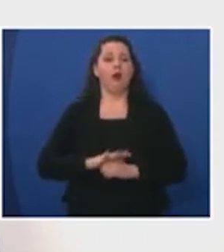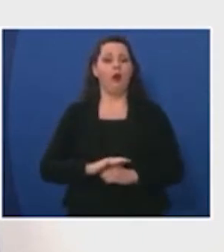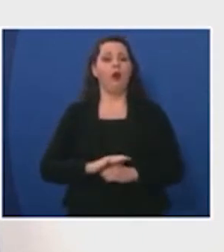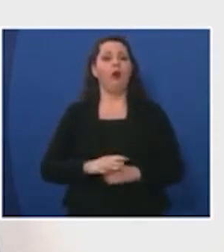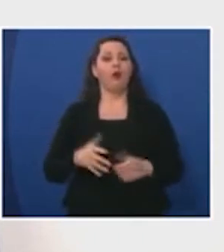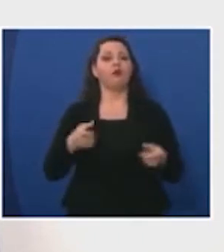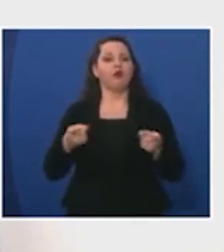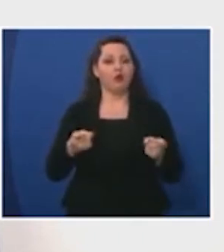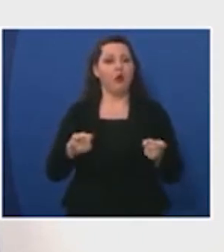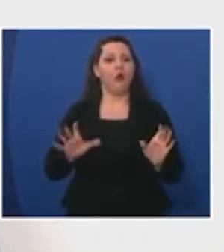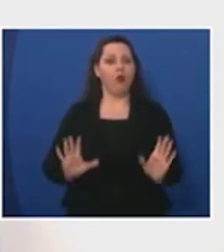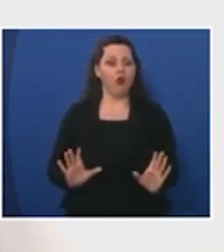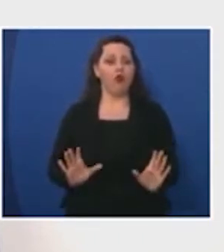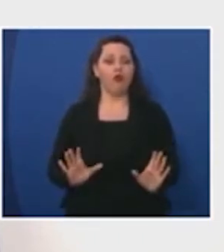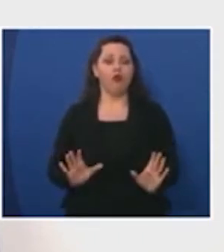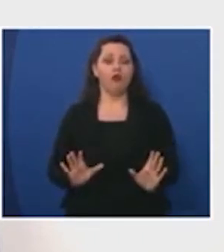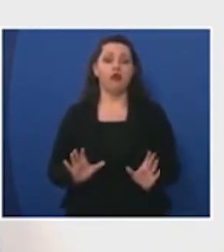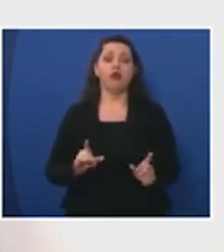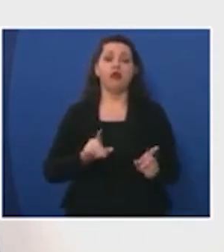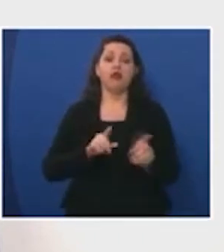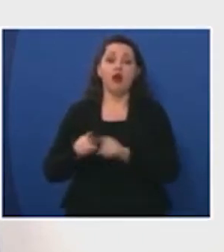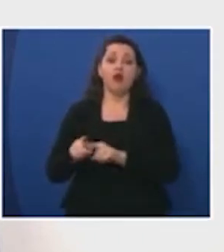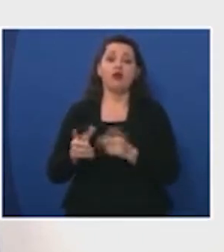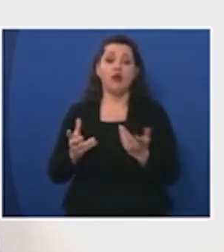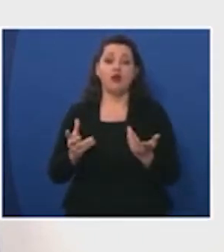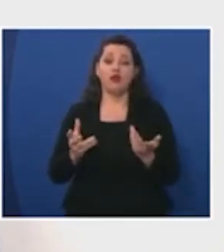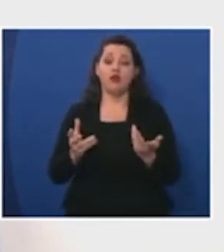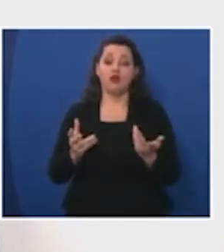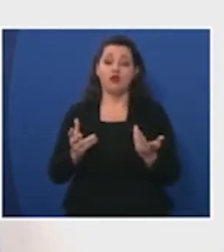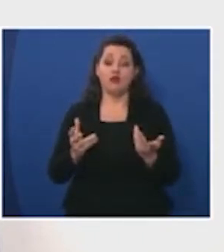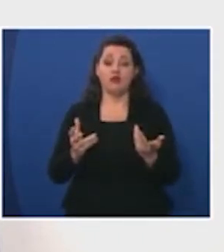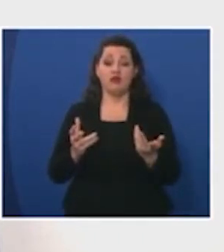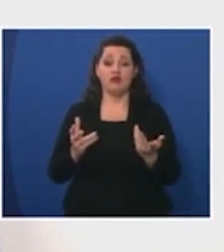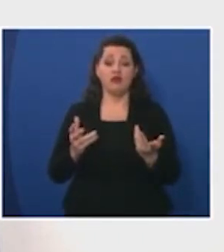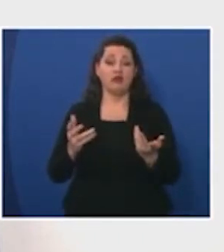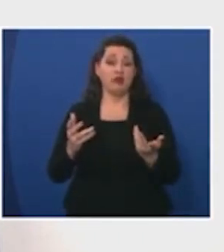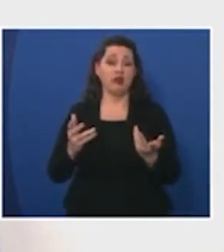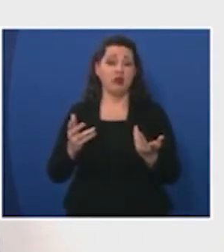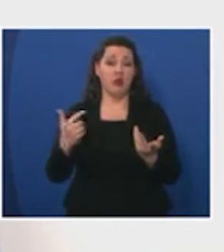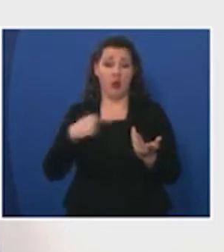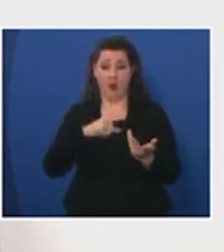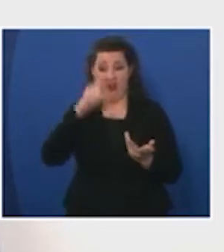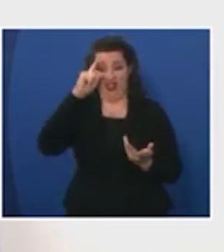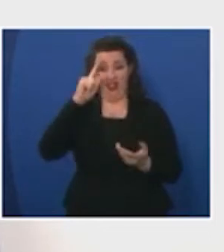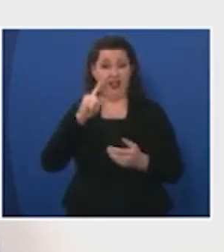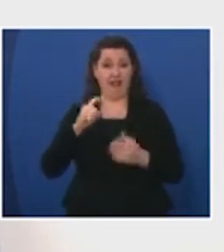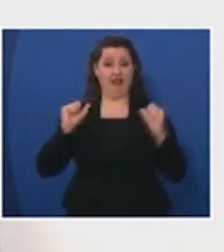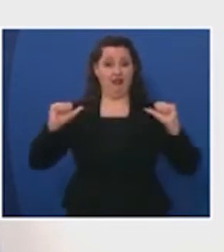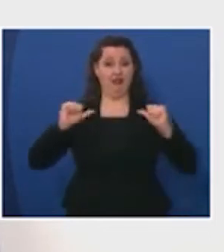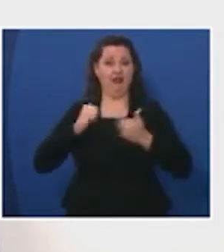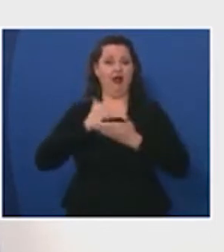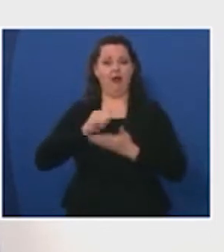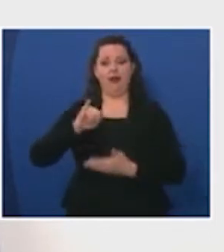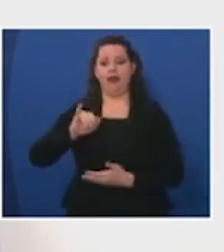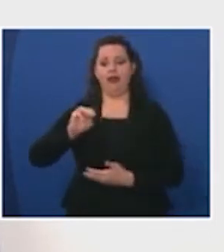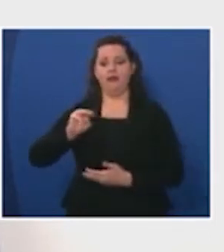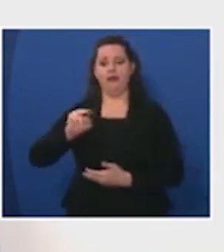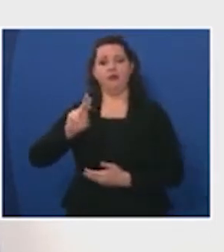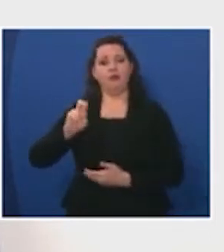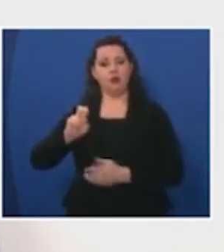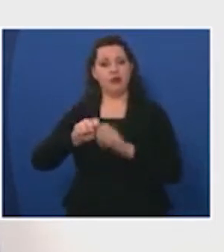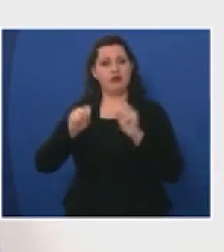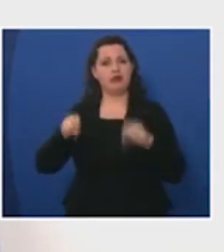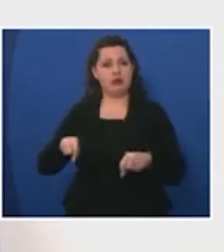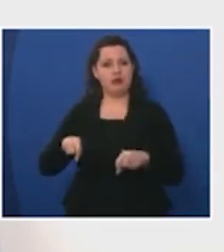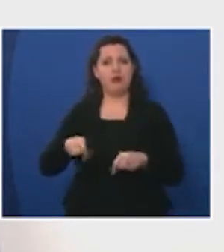their stress and also we believe that exercise strengthens the immune system and helps combat